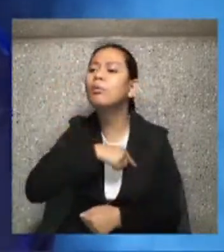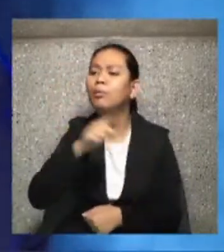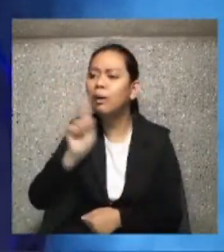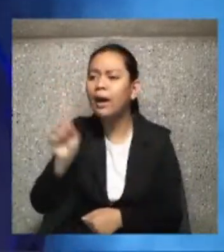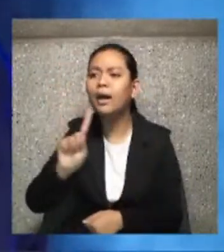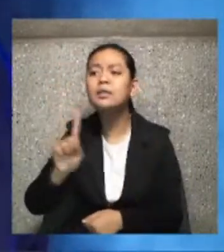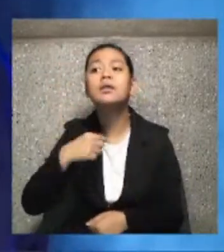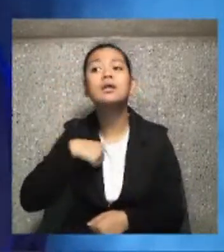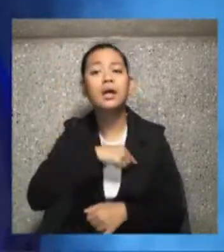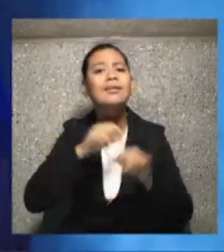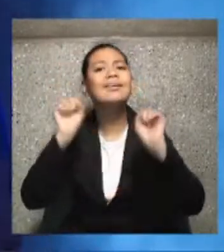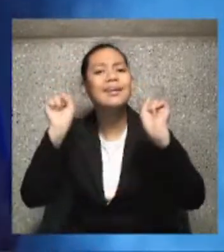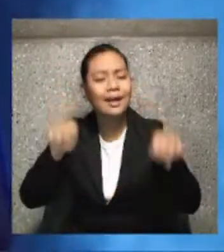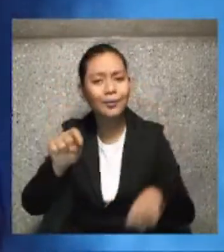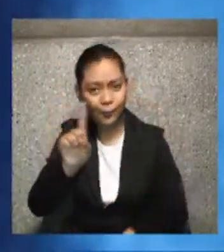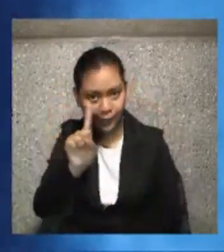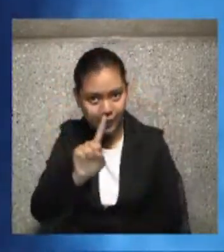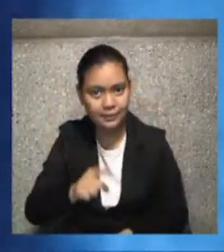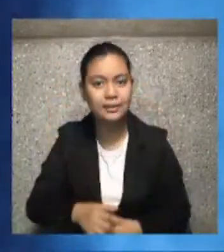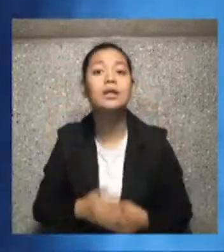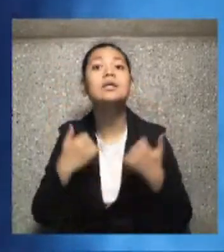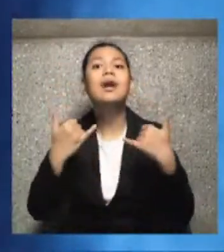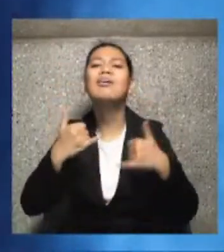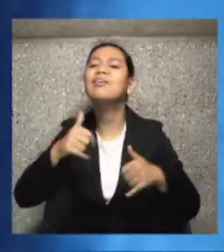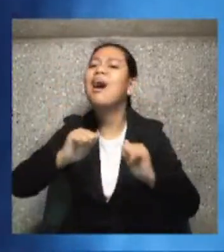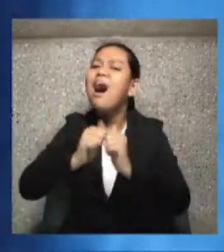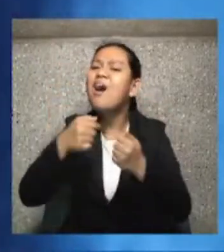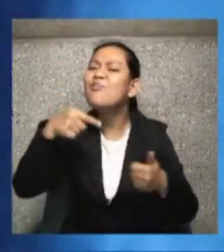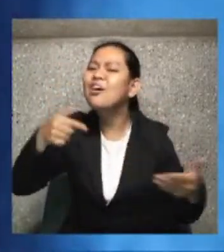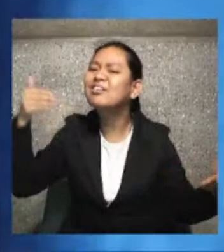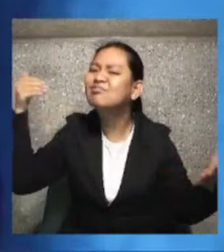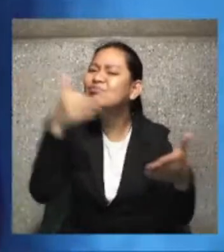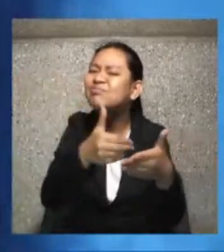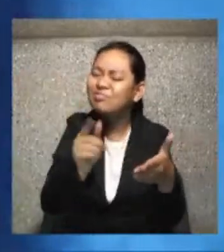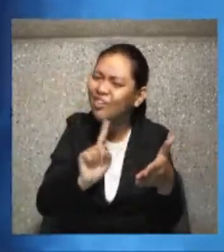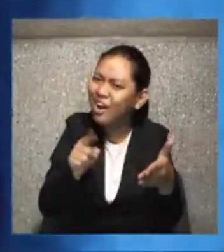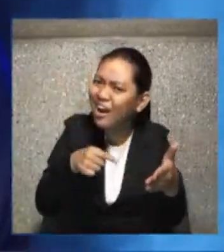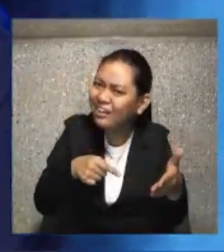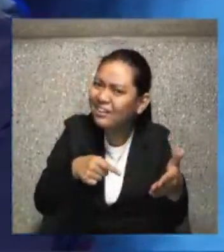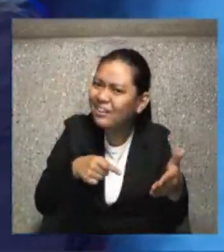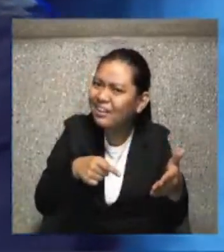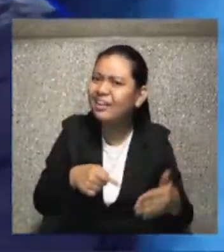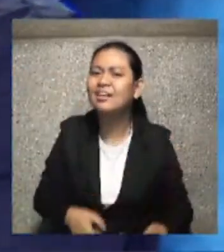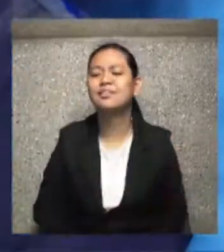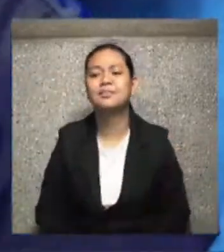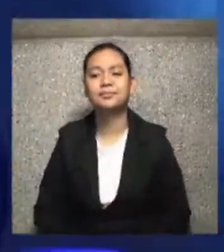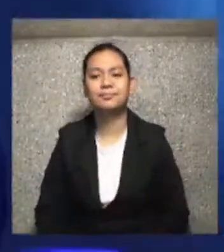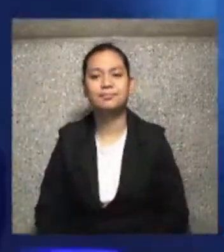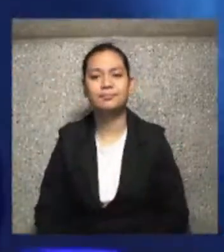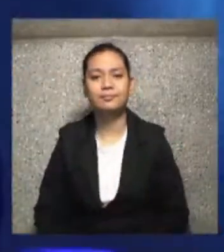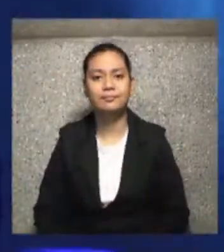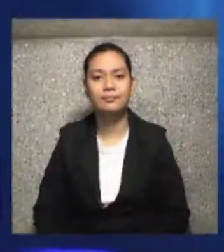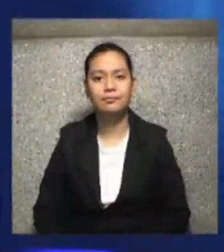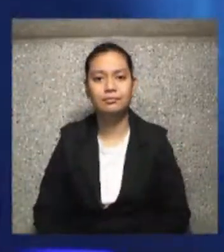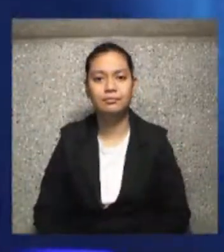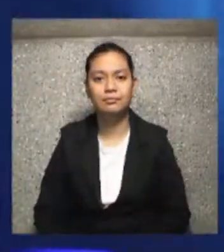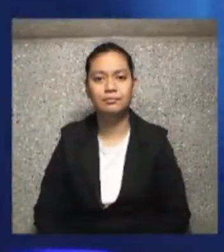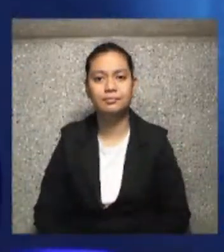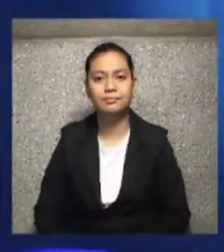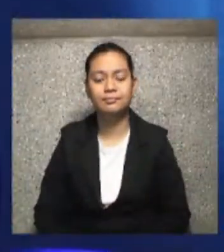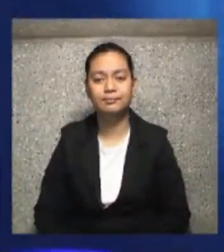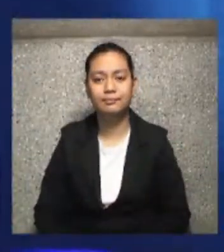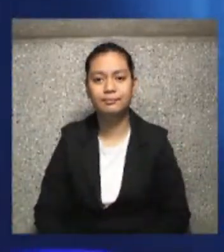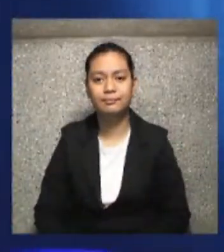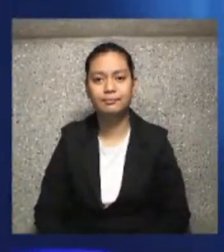What tip can you give us or how can we draw nearer and lean into God more this season? I think the word